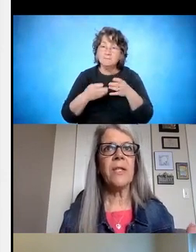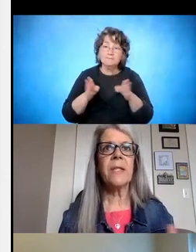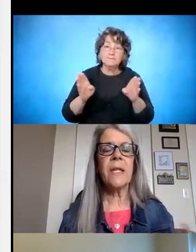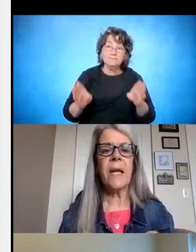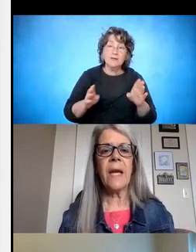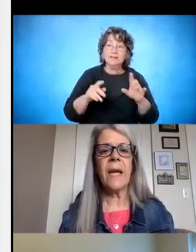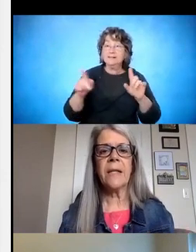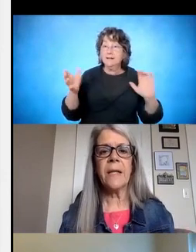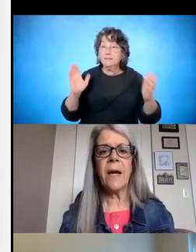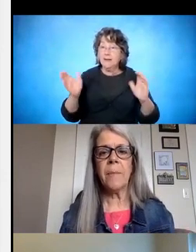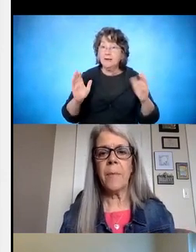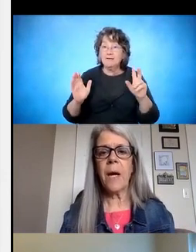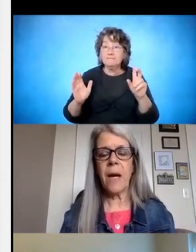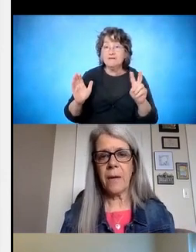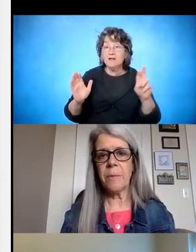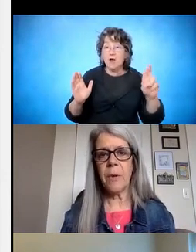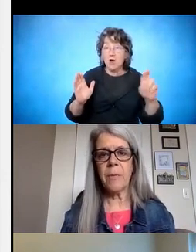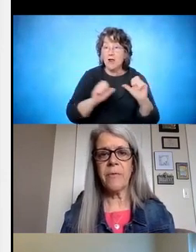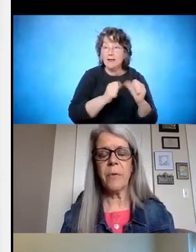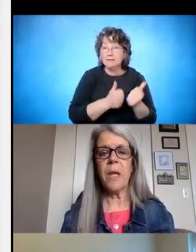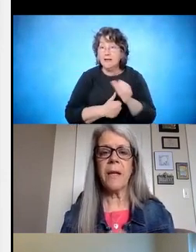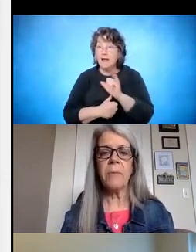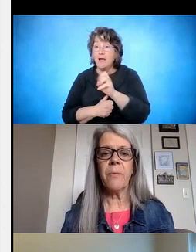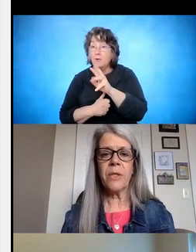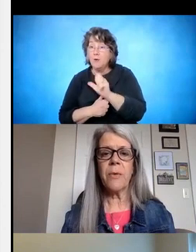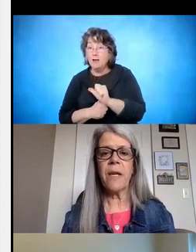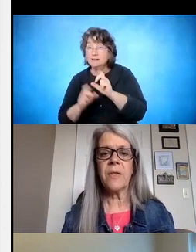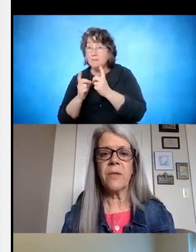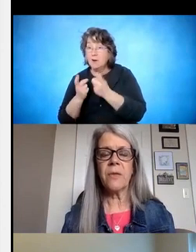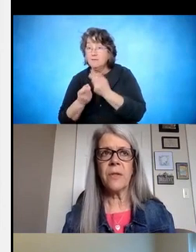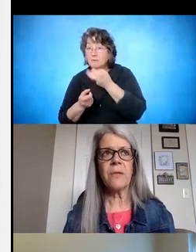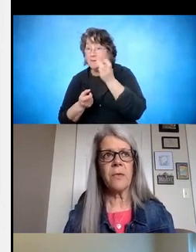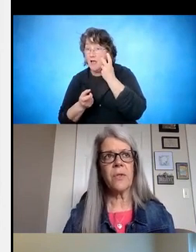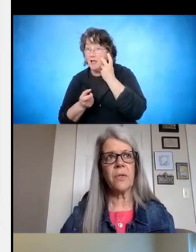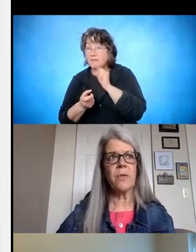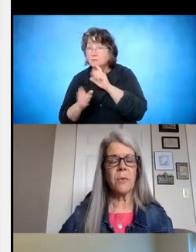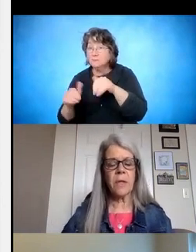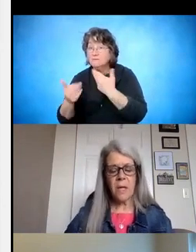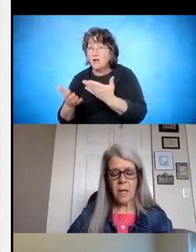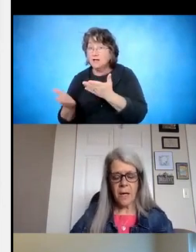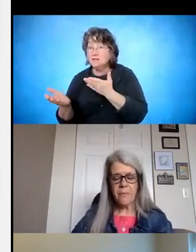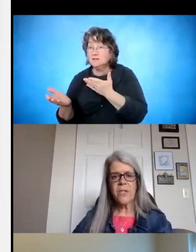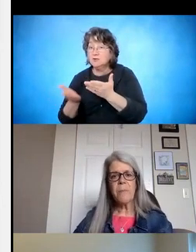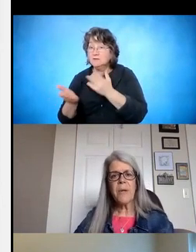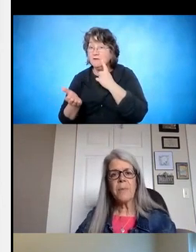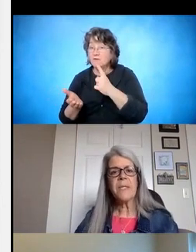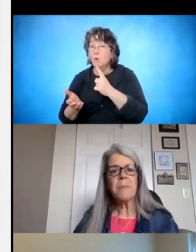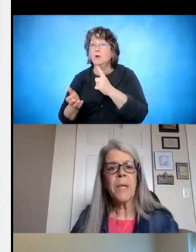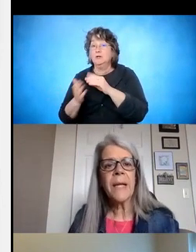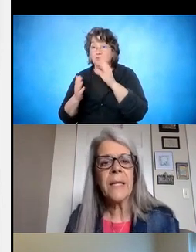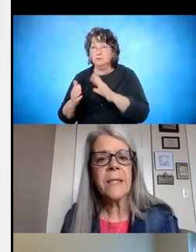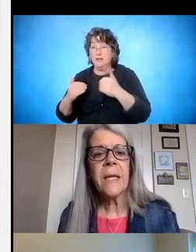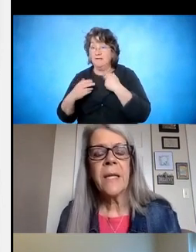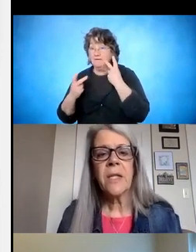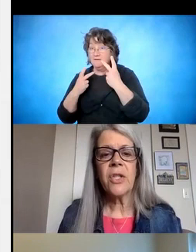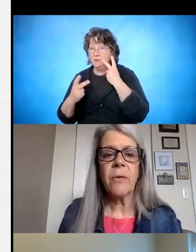agency and Iowa Department for the Blind, which provides services for students with vision impairments and